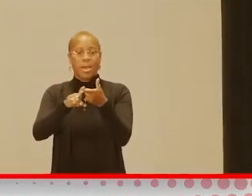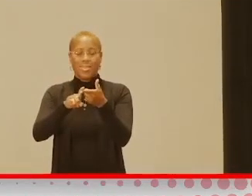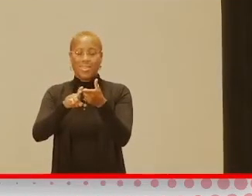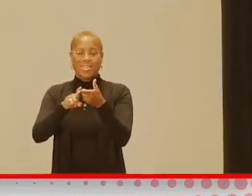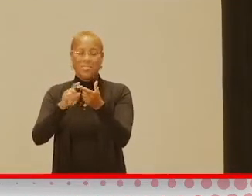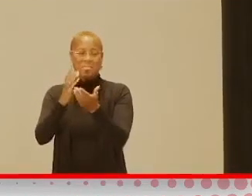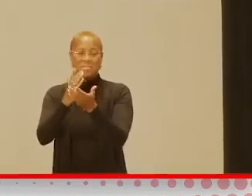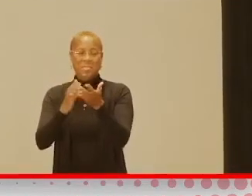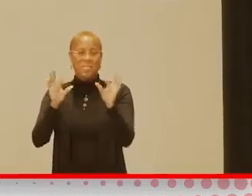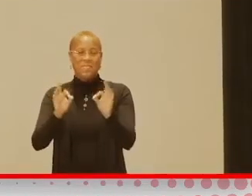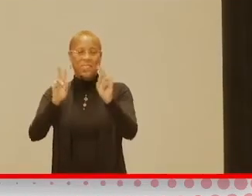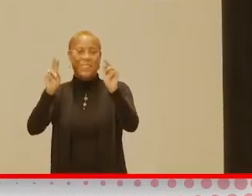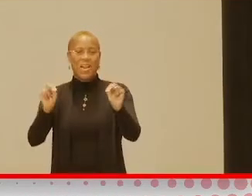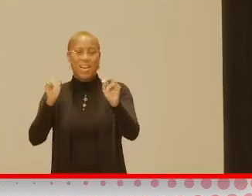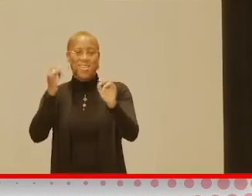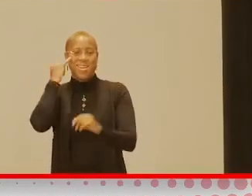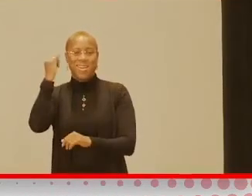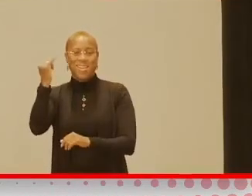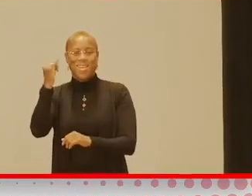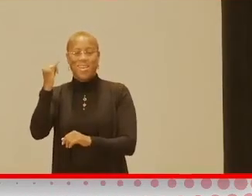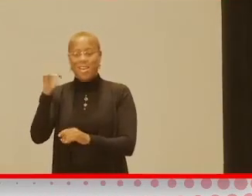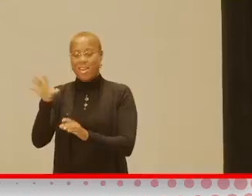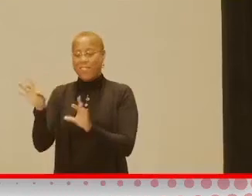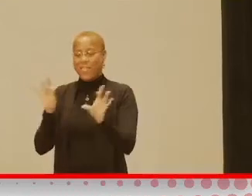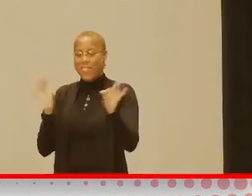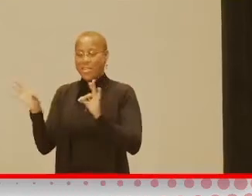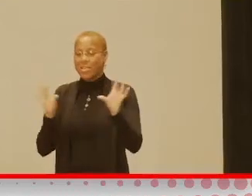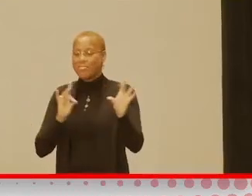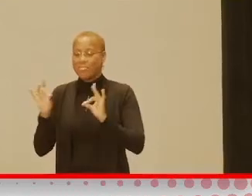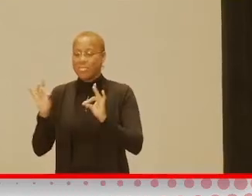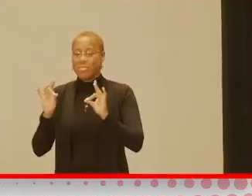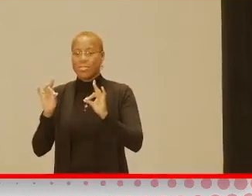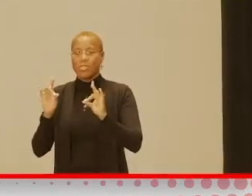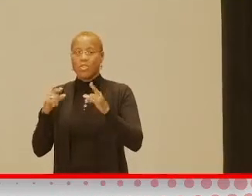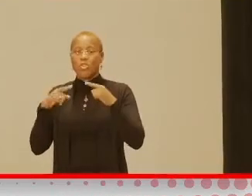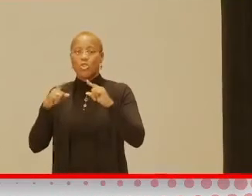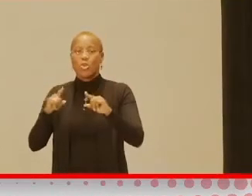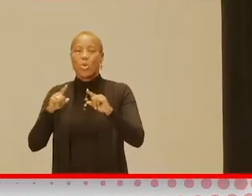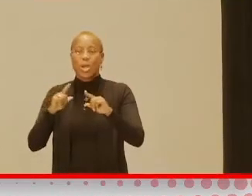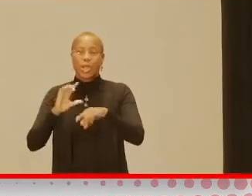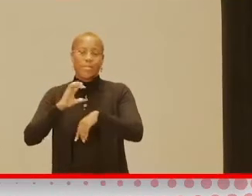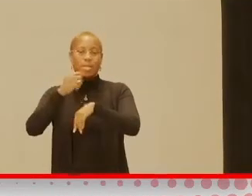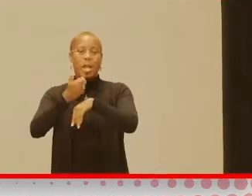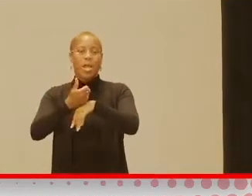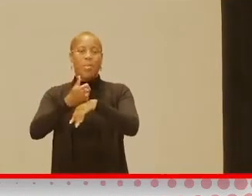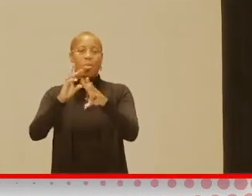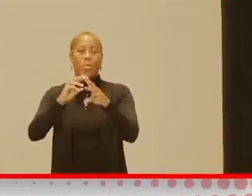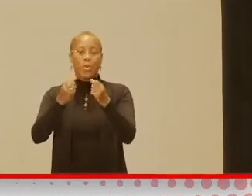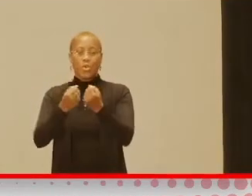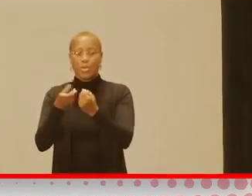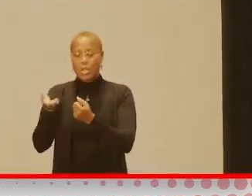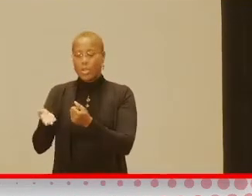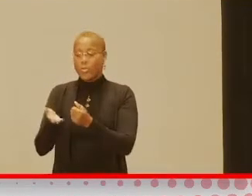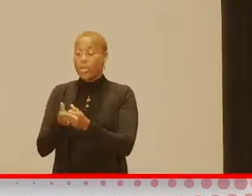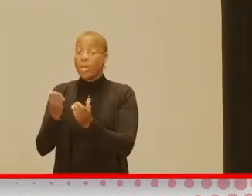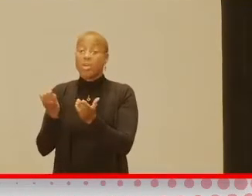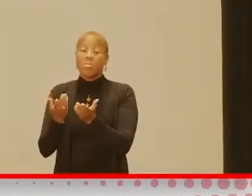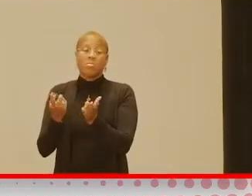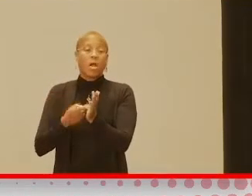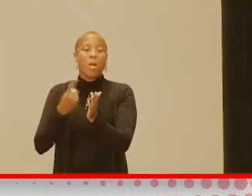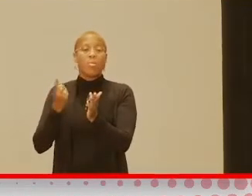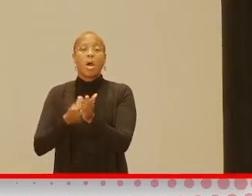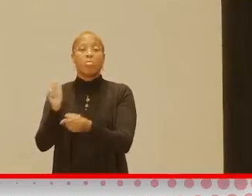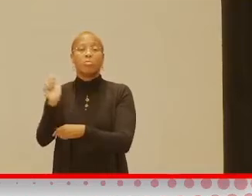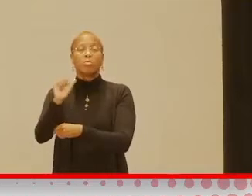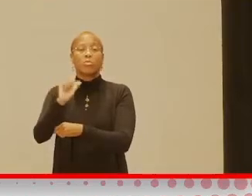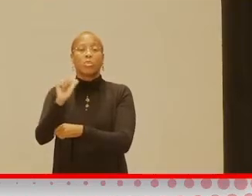ideas that I found over the years as I've built this presentation. You know, you'll sometimes drive down a street and see an